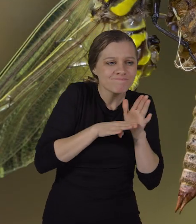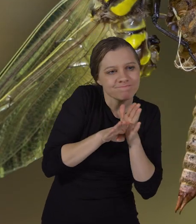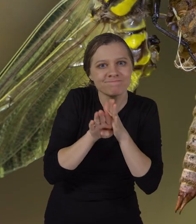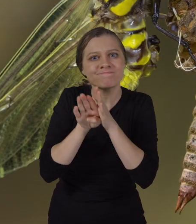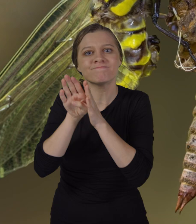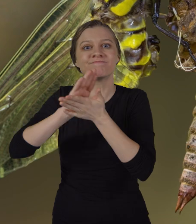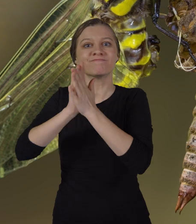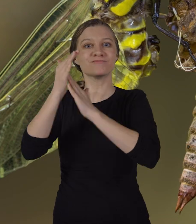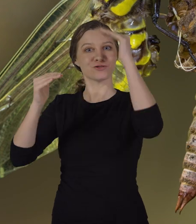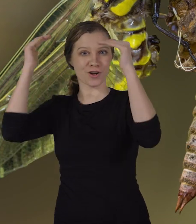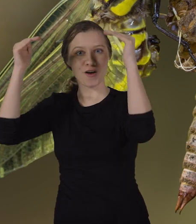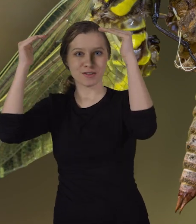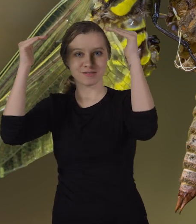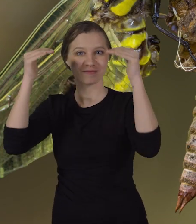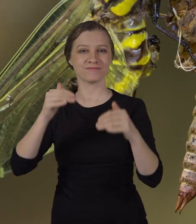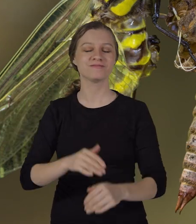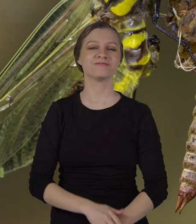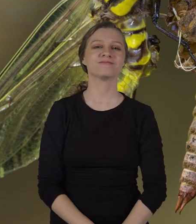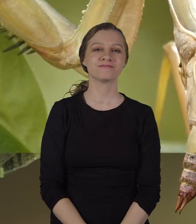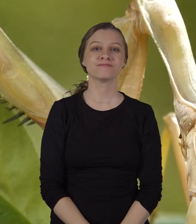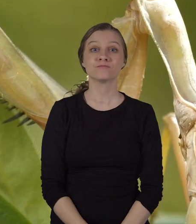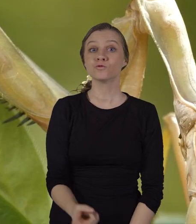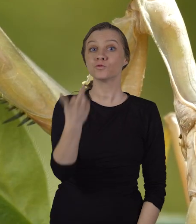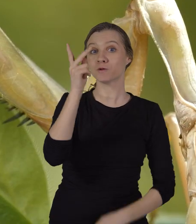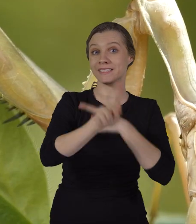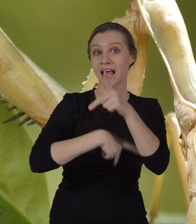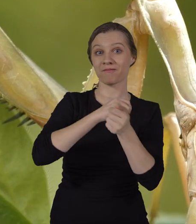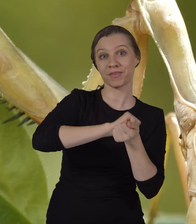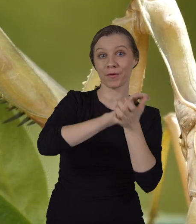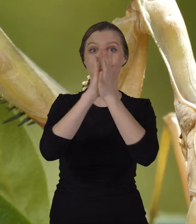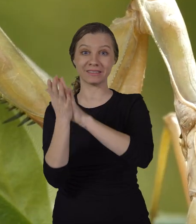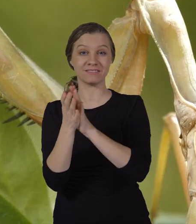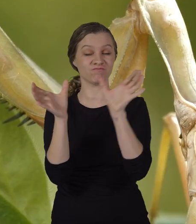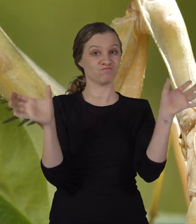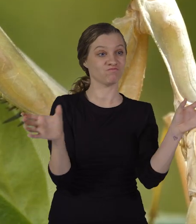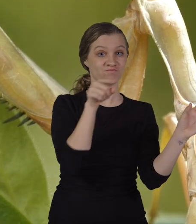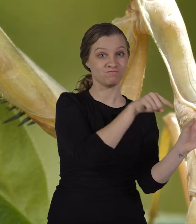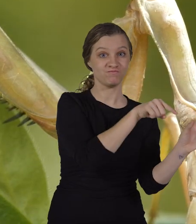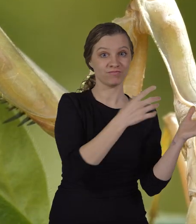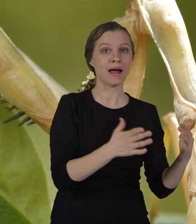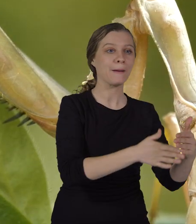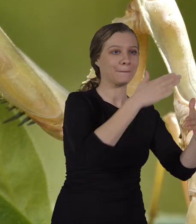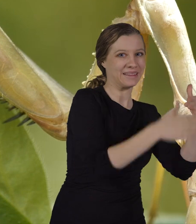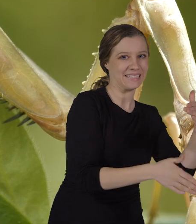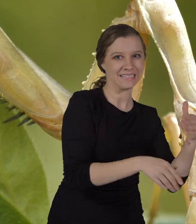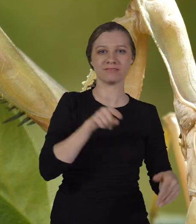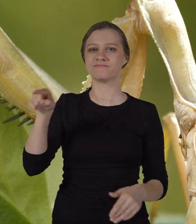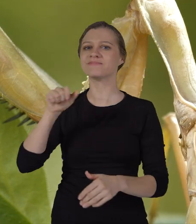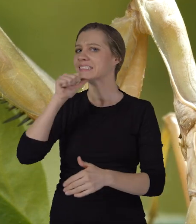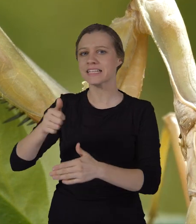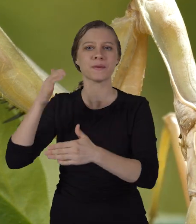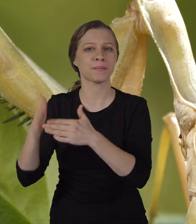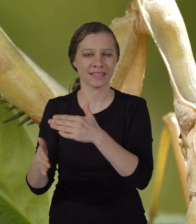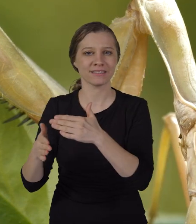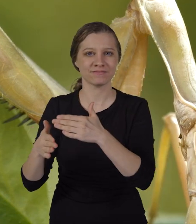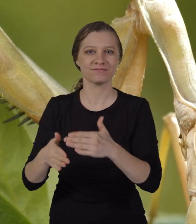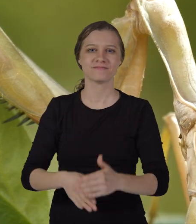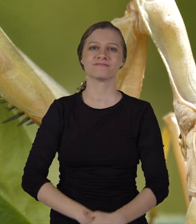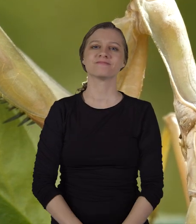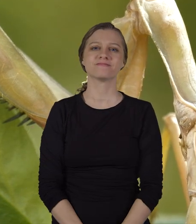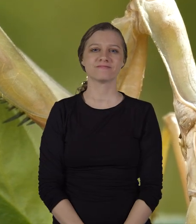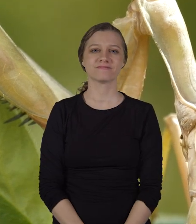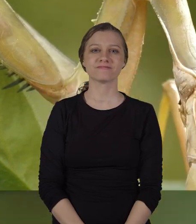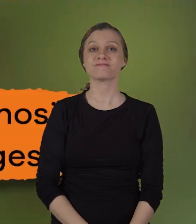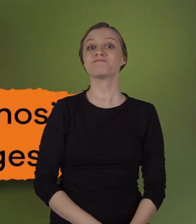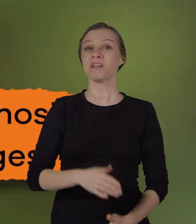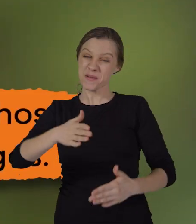species survive to adulthood there are two types of metamorphosis complete and incomplete